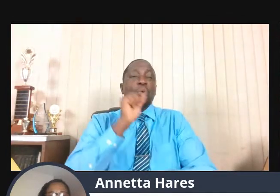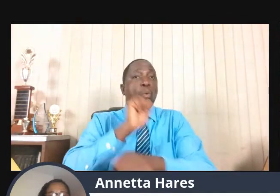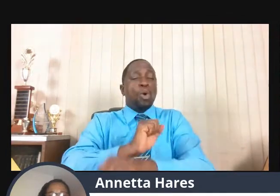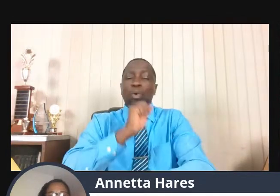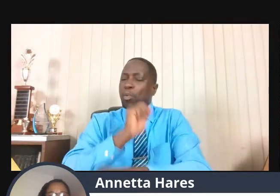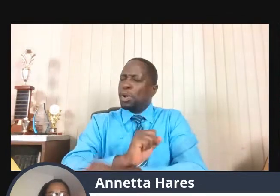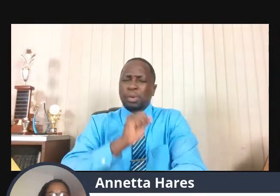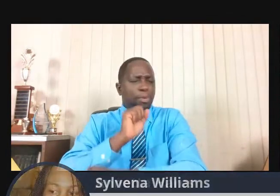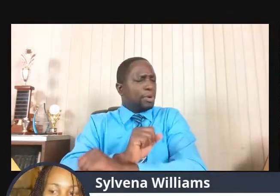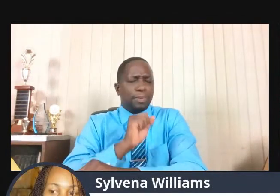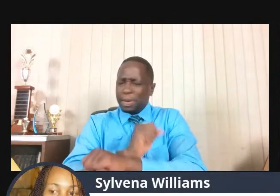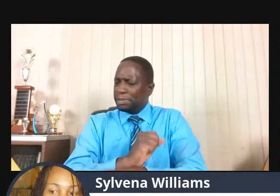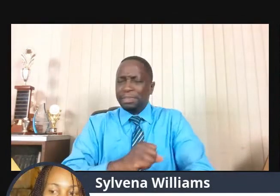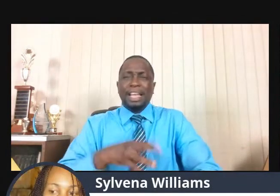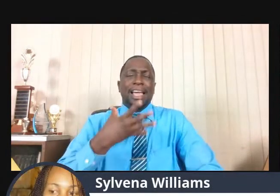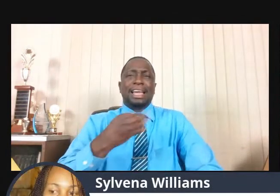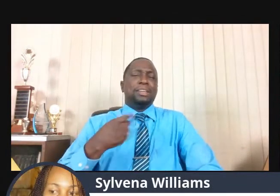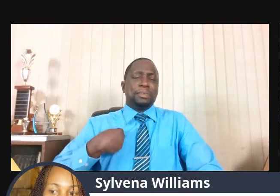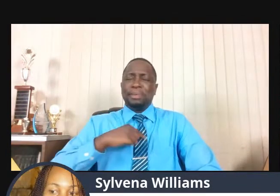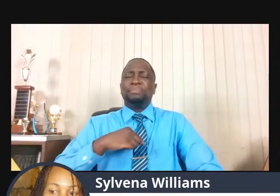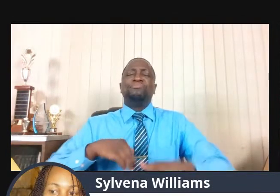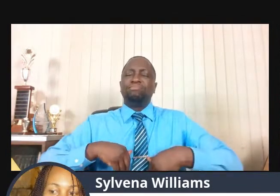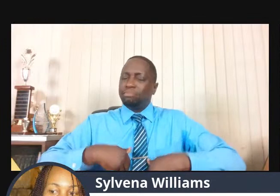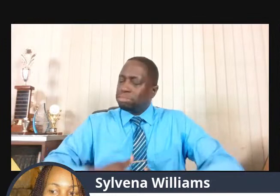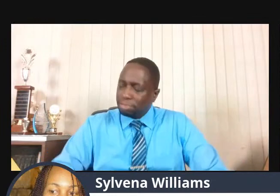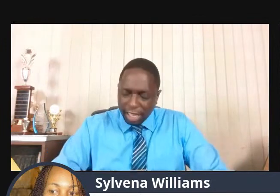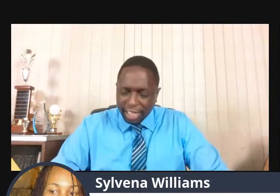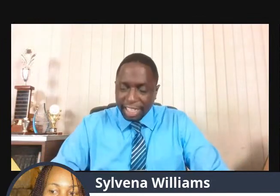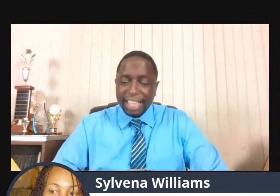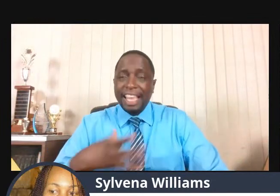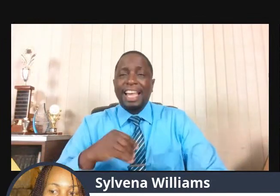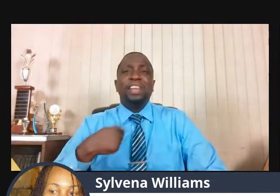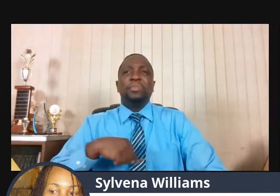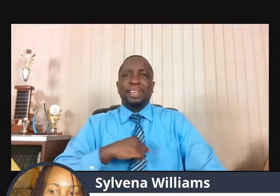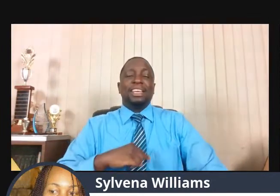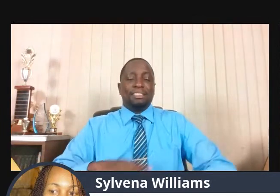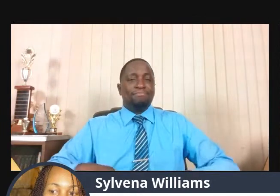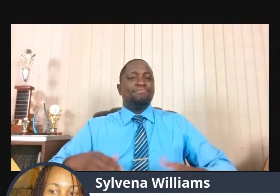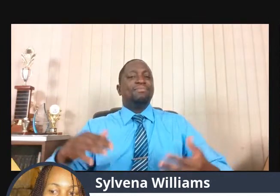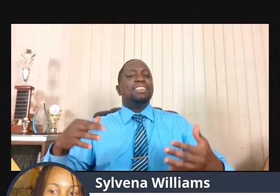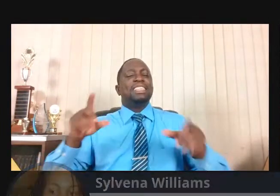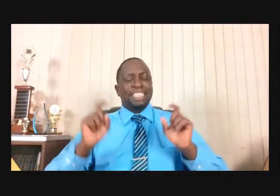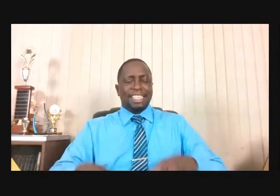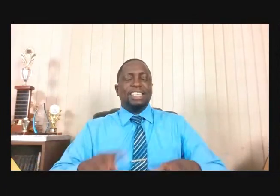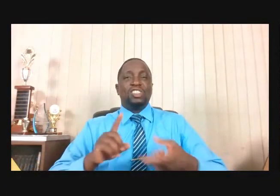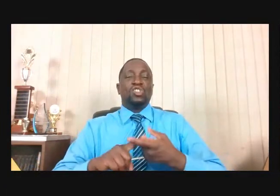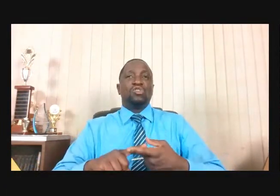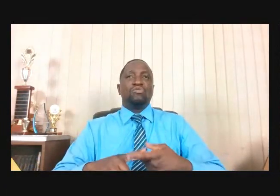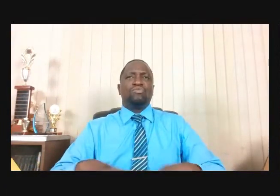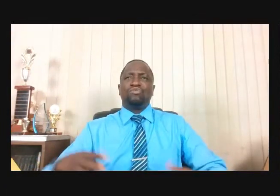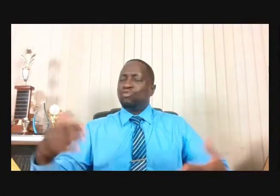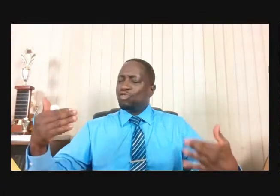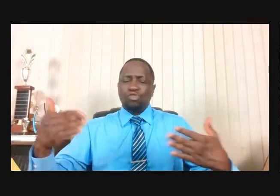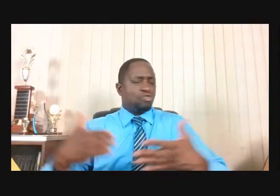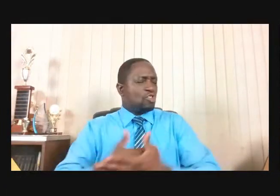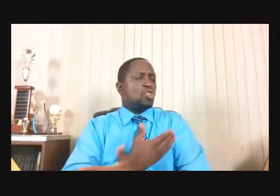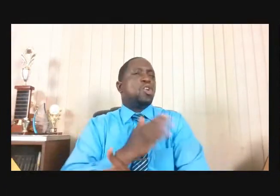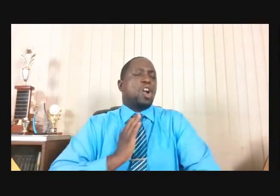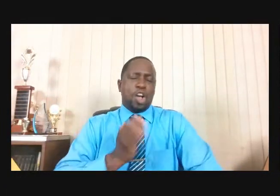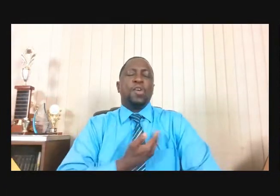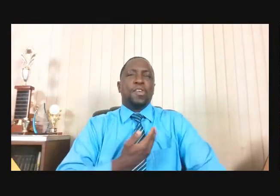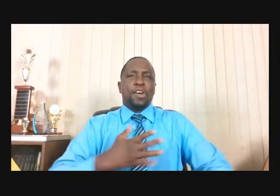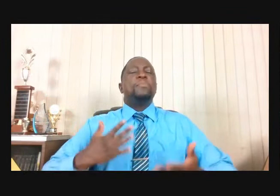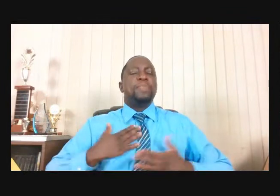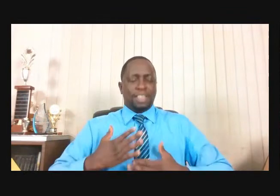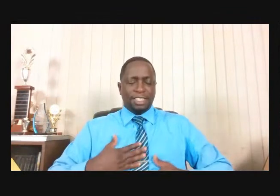are tired, and our batteries need to recharge. It is said that humans can only